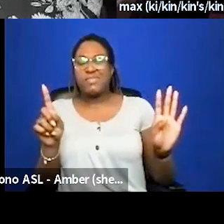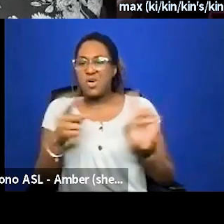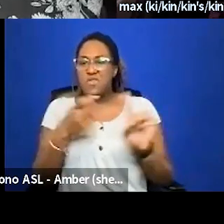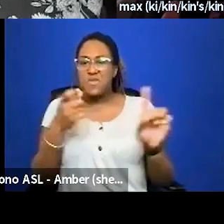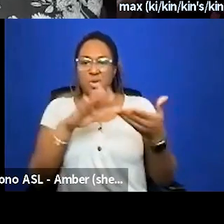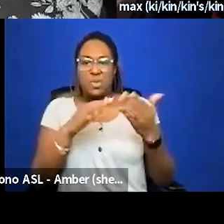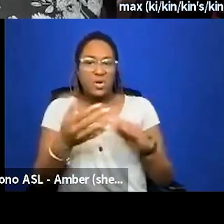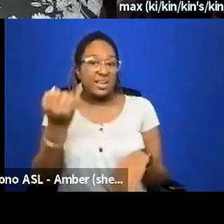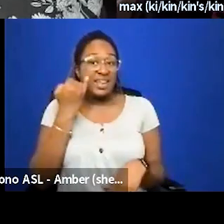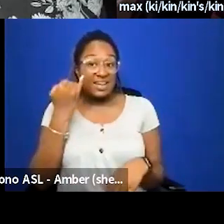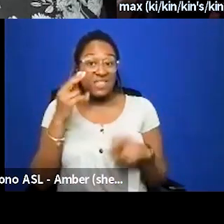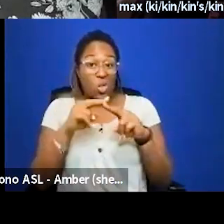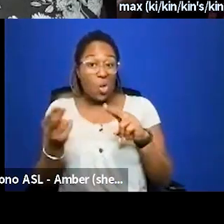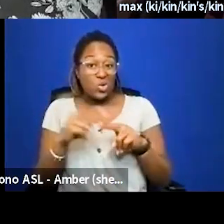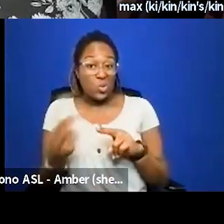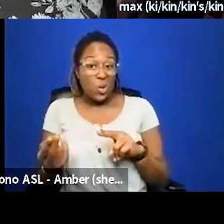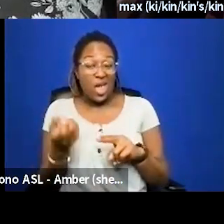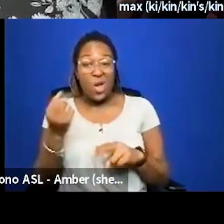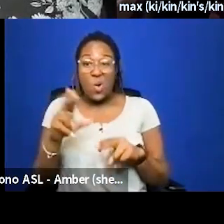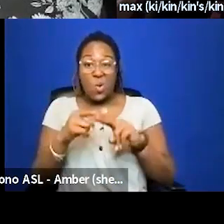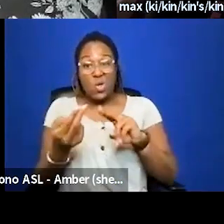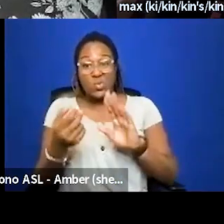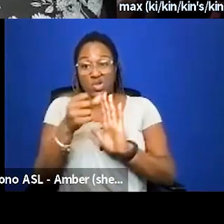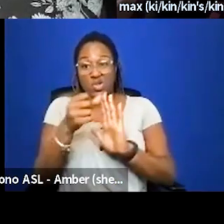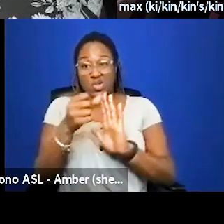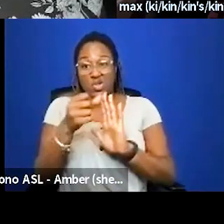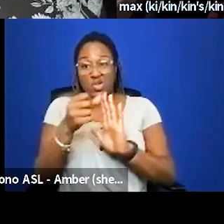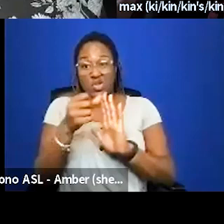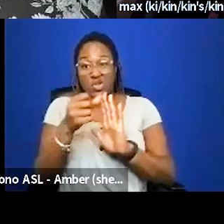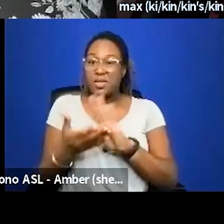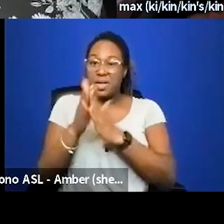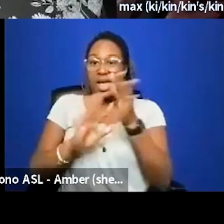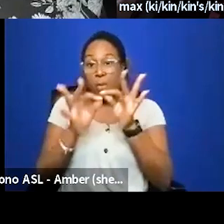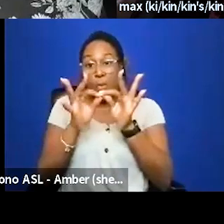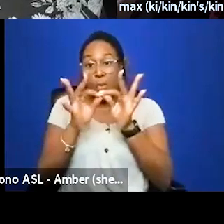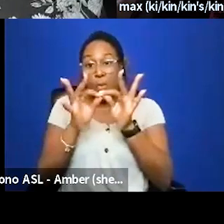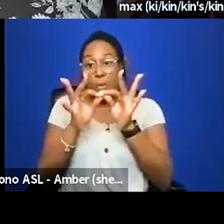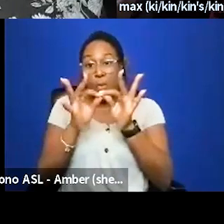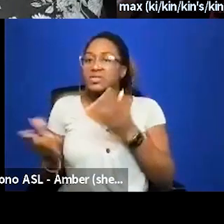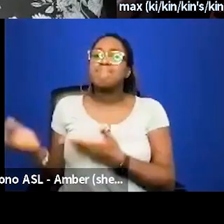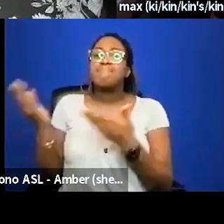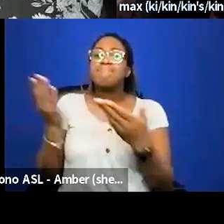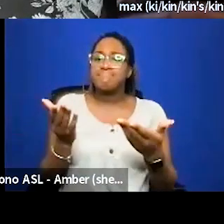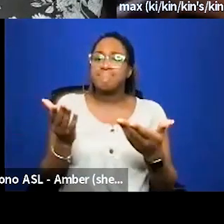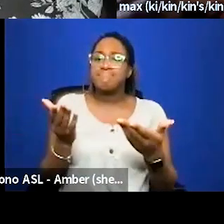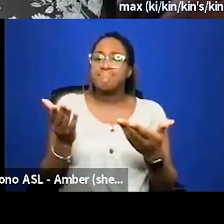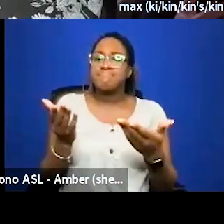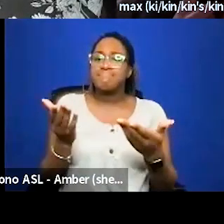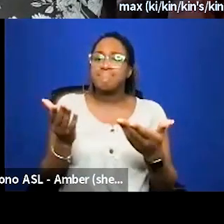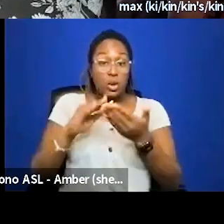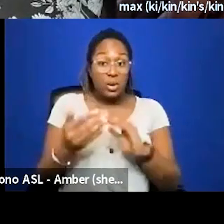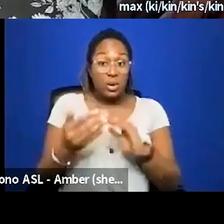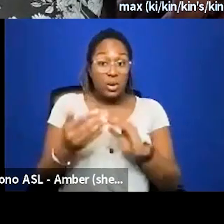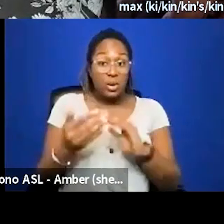surgery if they lost weight they became thin um and so they were bringing this to the community and the community was